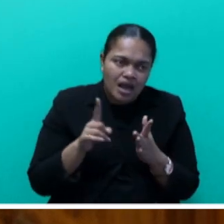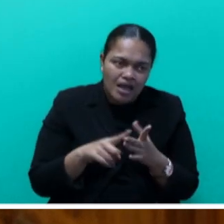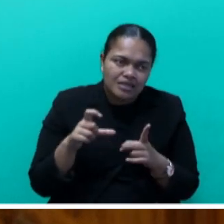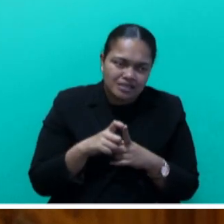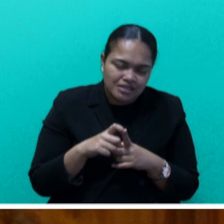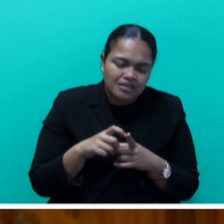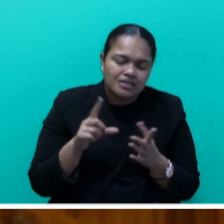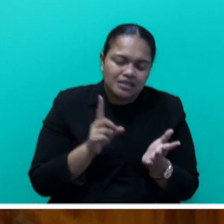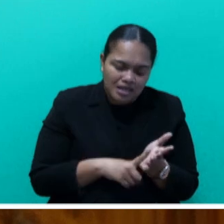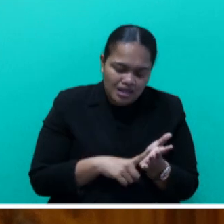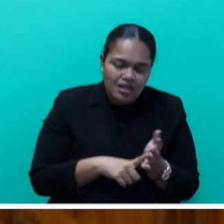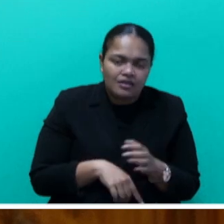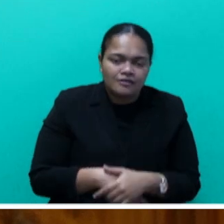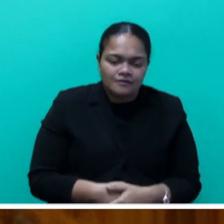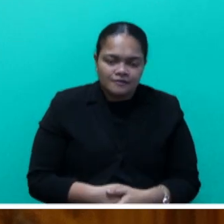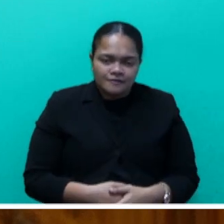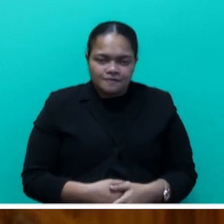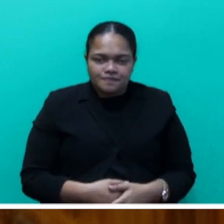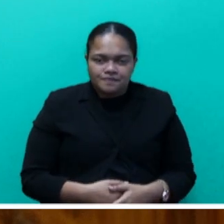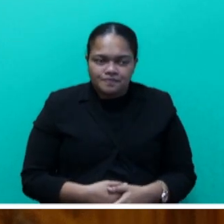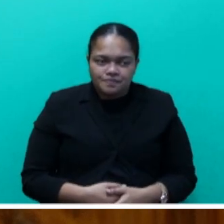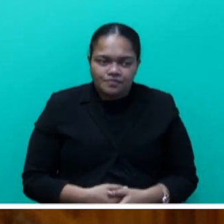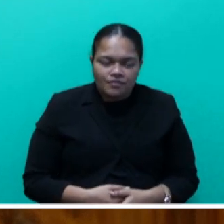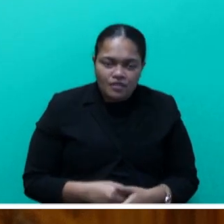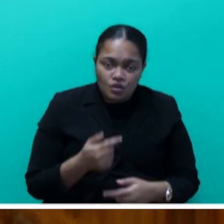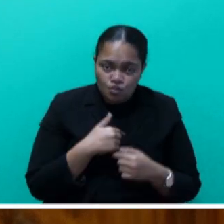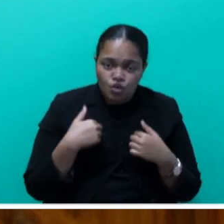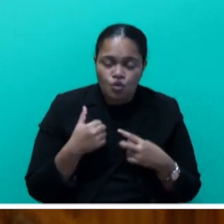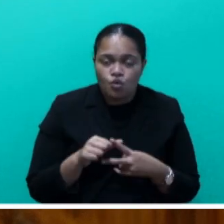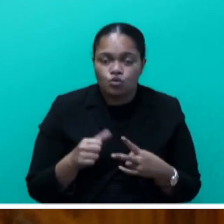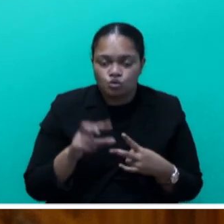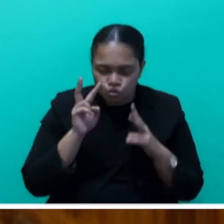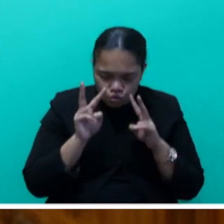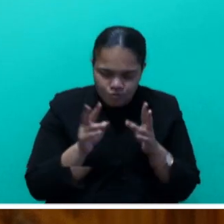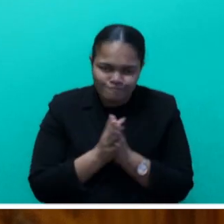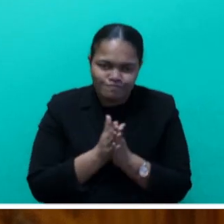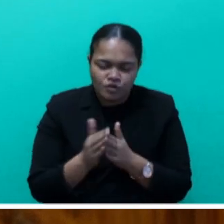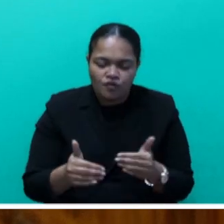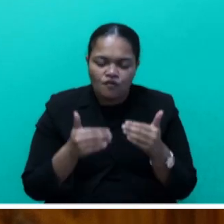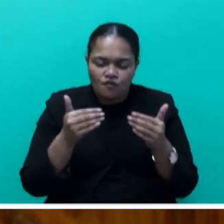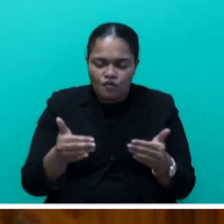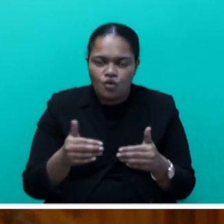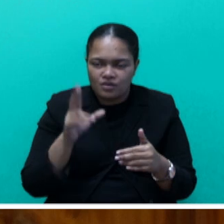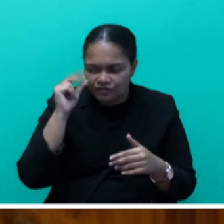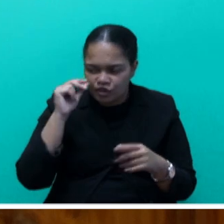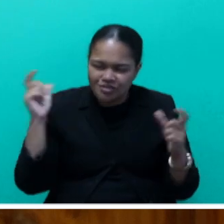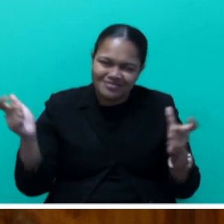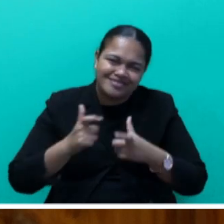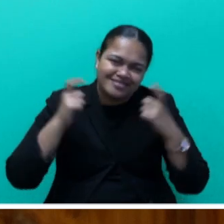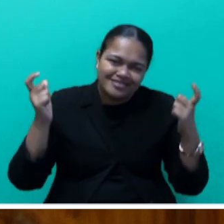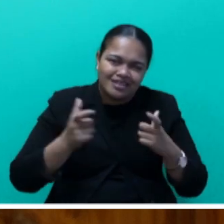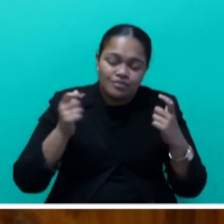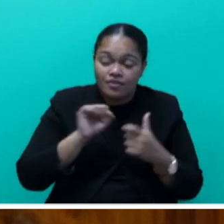Decade for Indigenous Legions. We also look forward to seeing all Fijians celebrate their